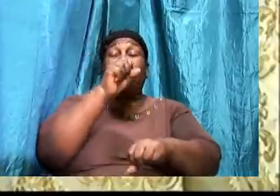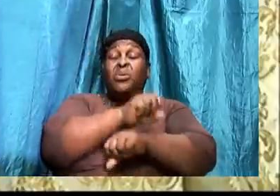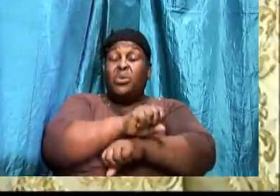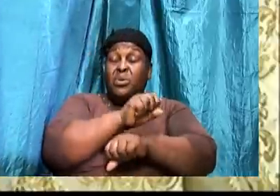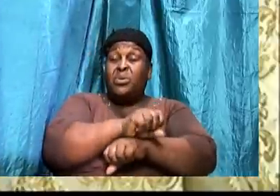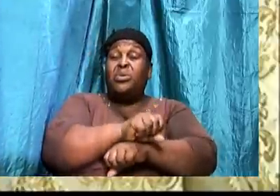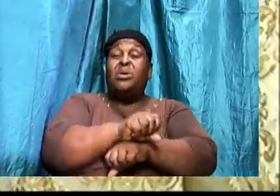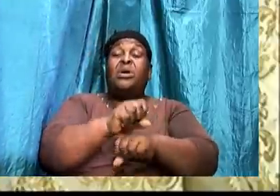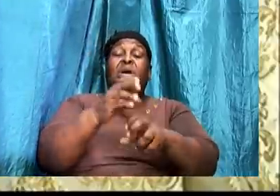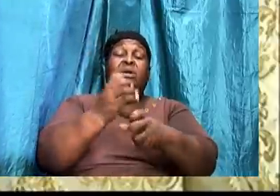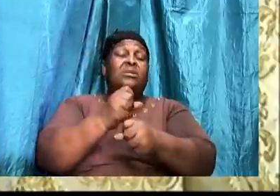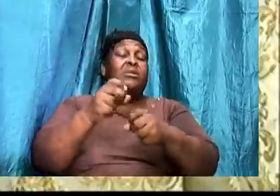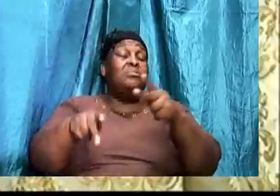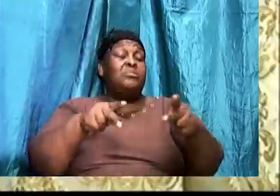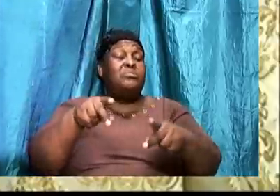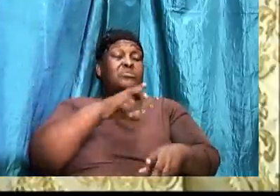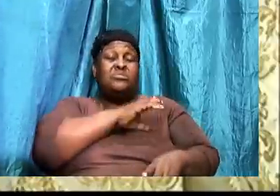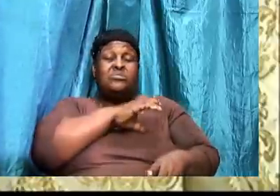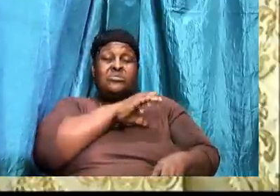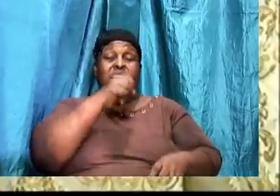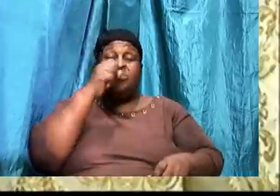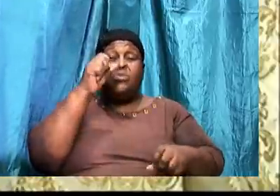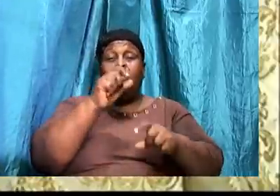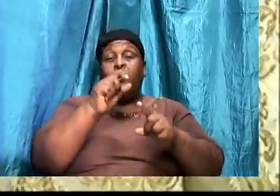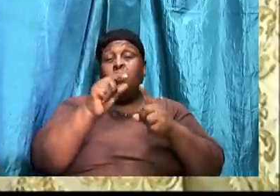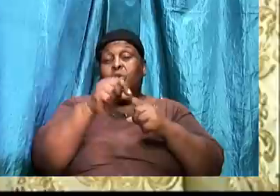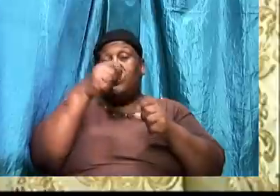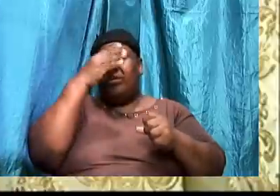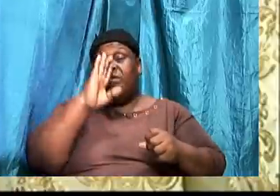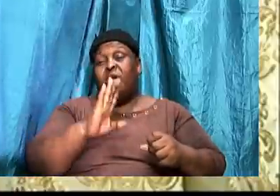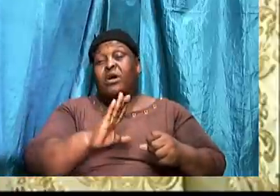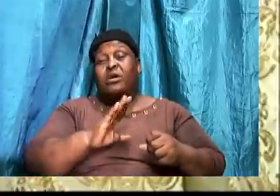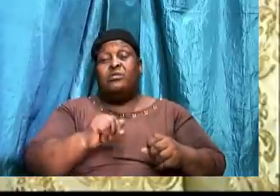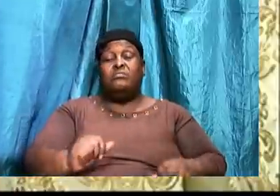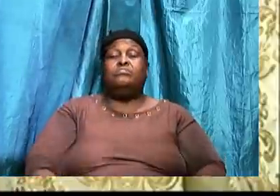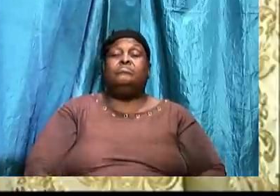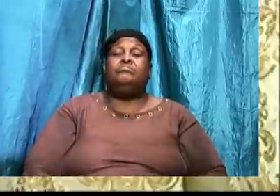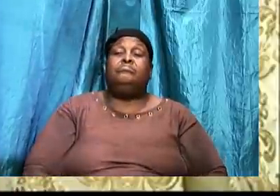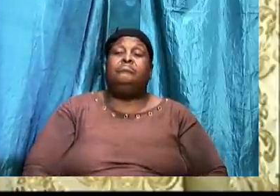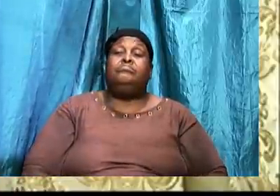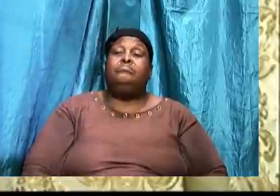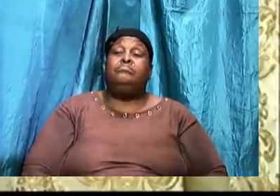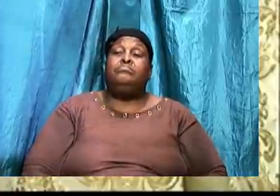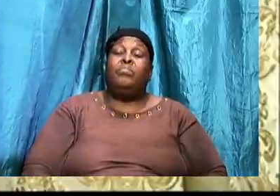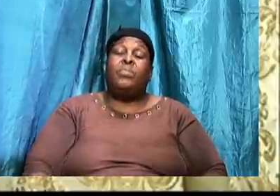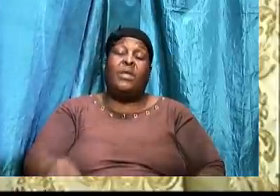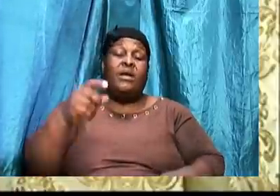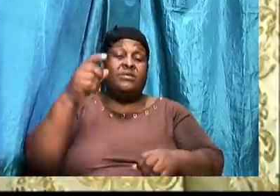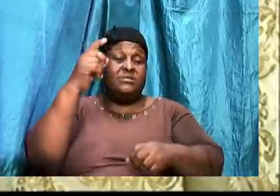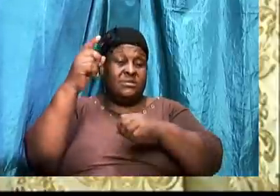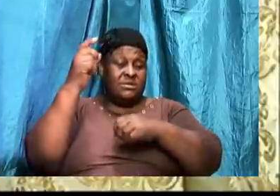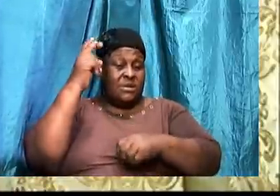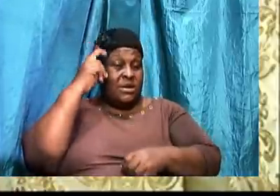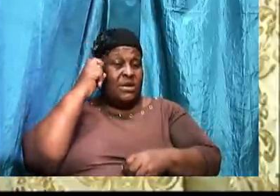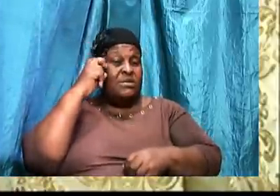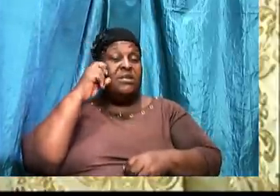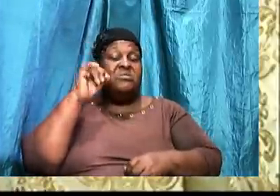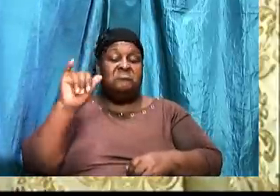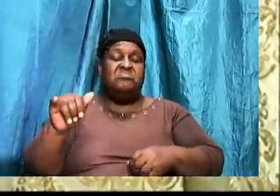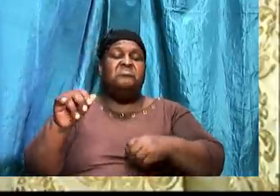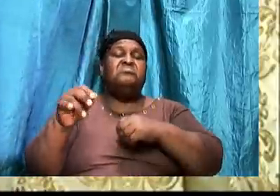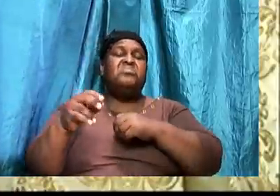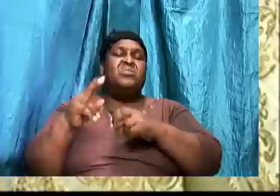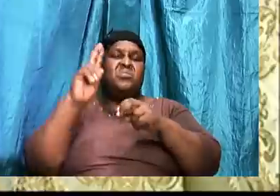word of God. It led to the first human sin. And, Satan is still using it.